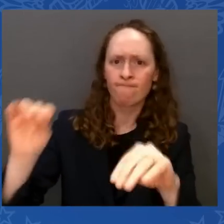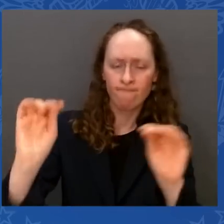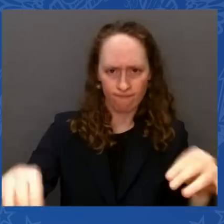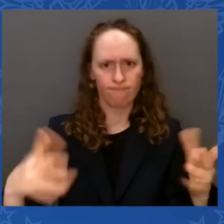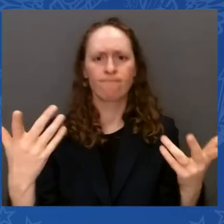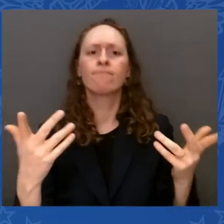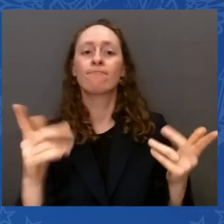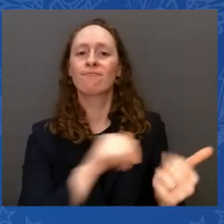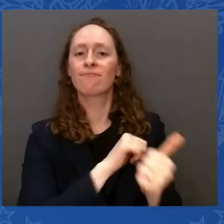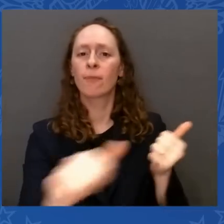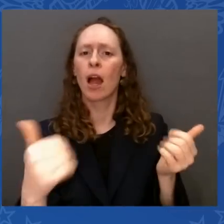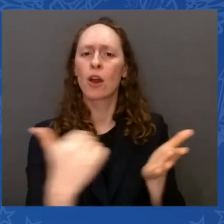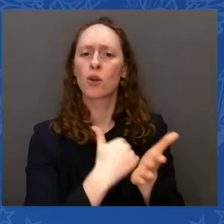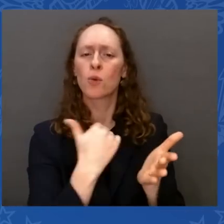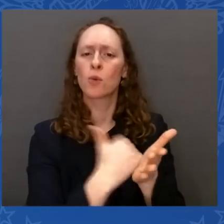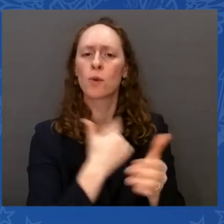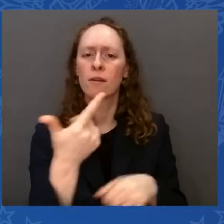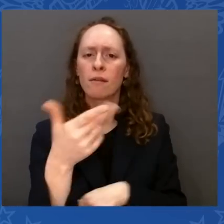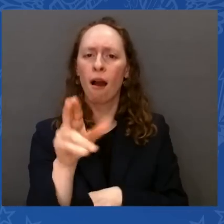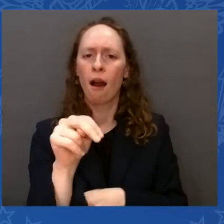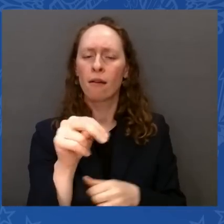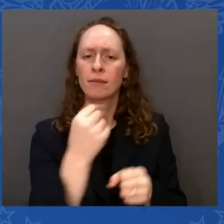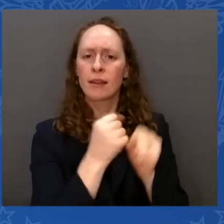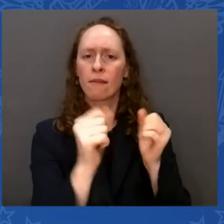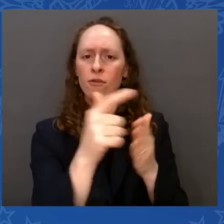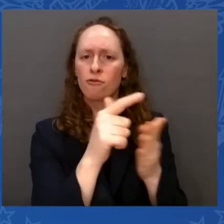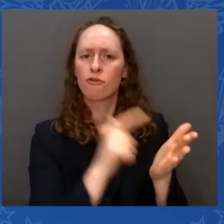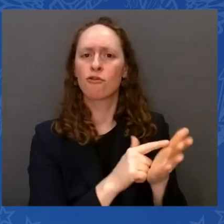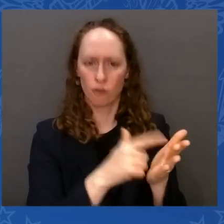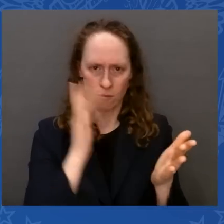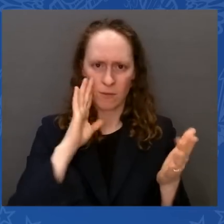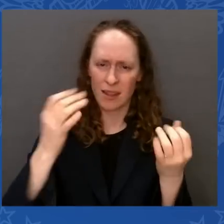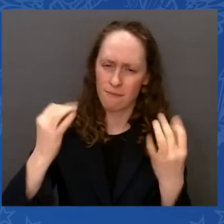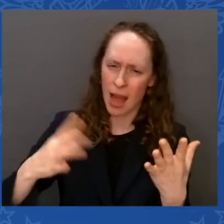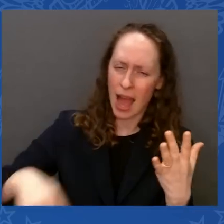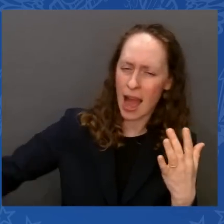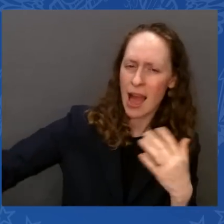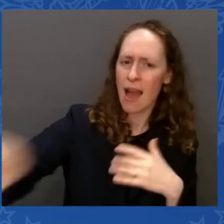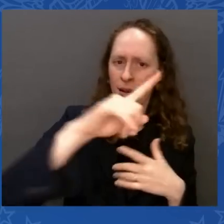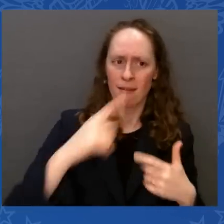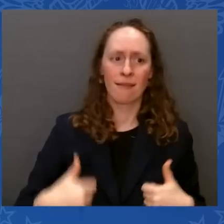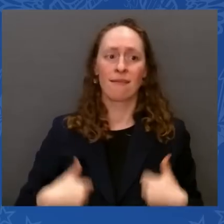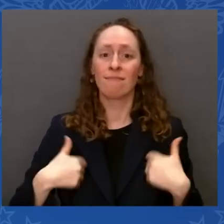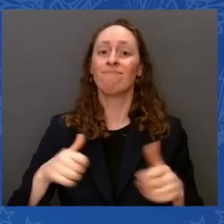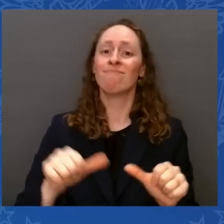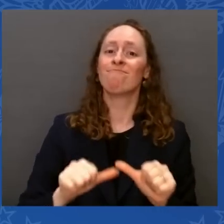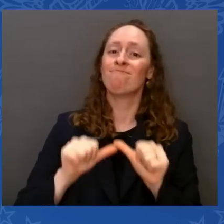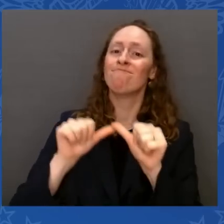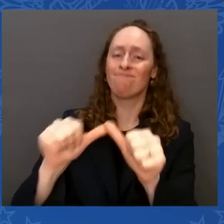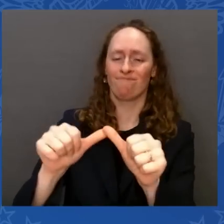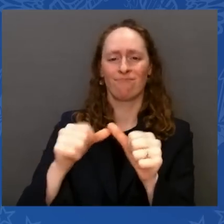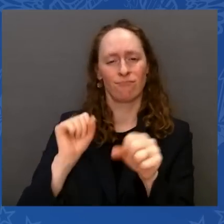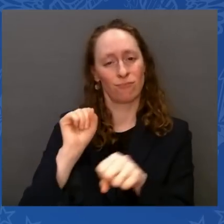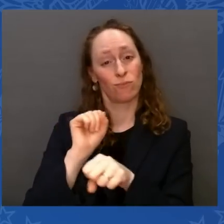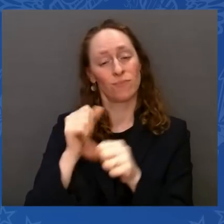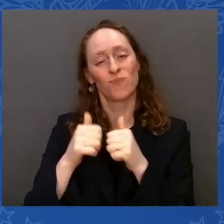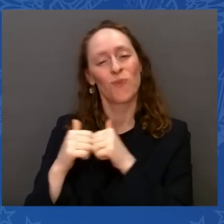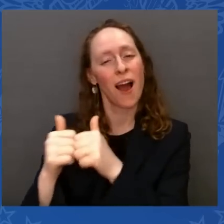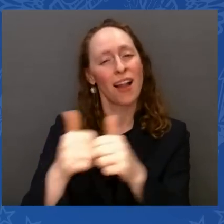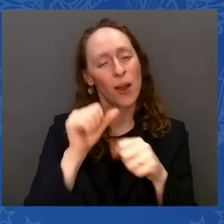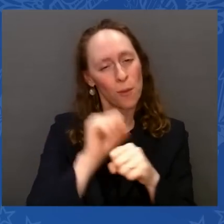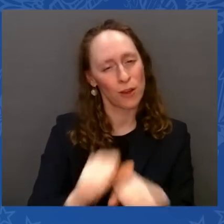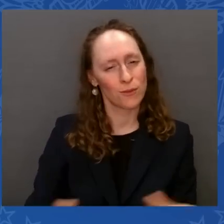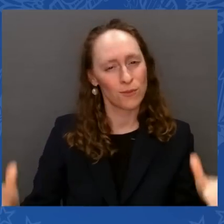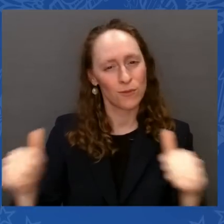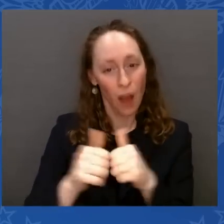under the leadership of President Biden, $500 million in grant assistance will be available to address